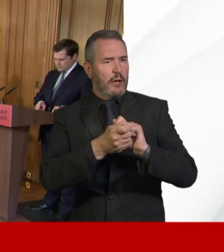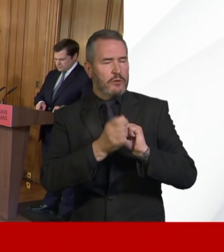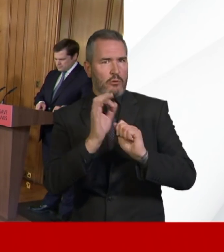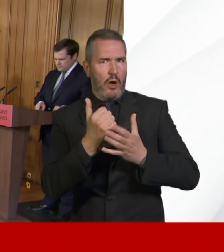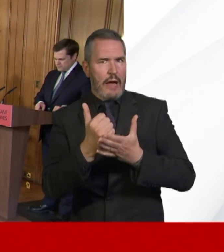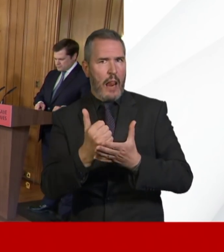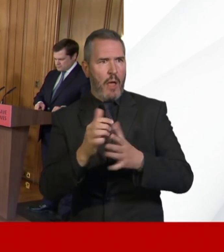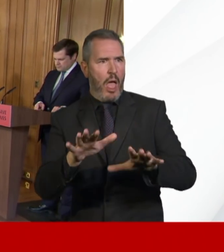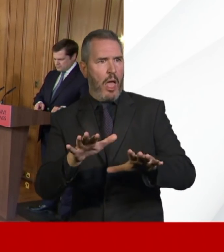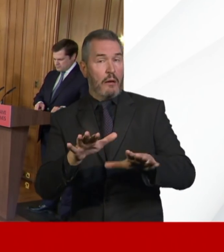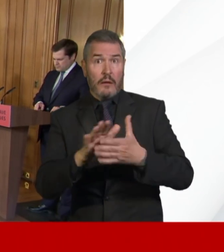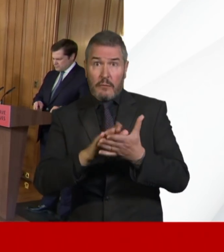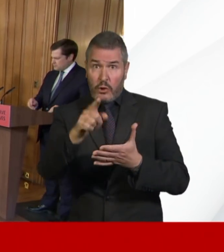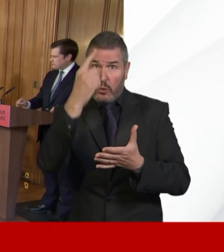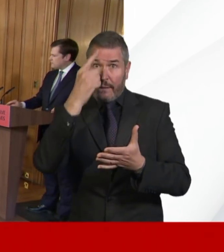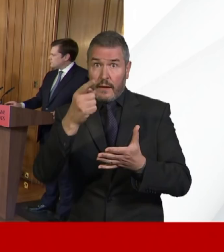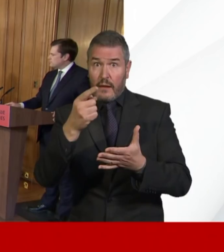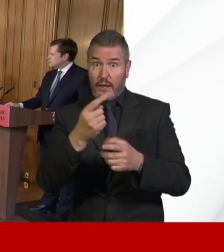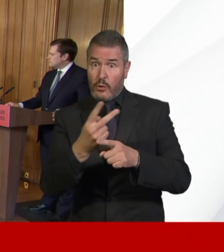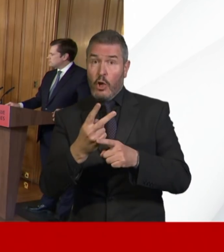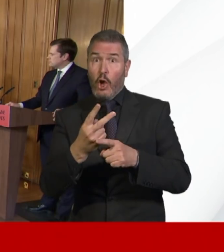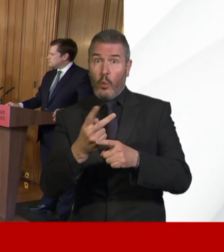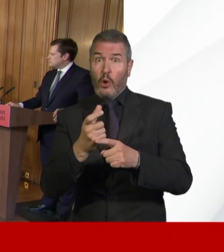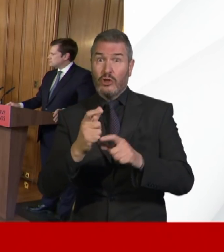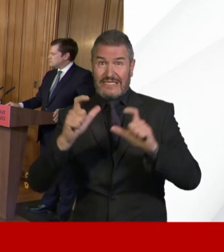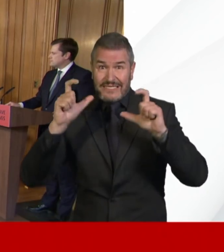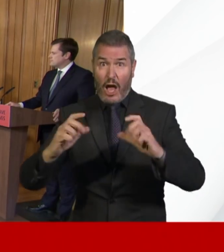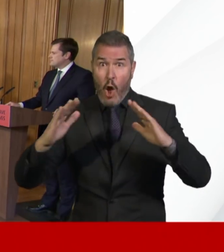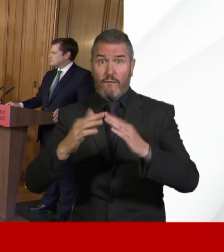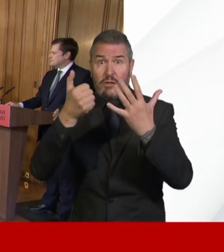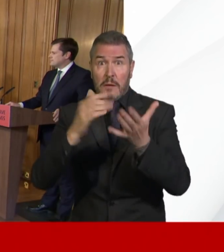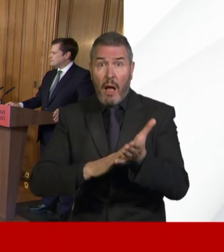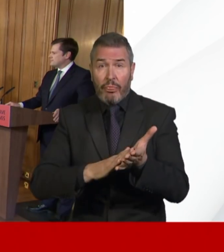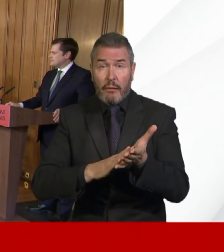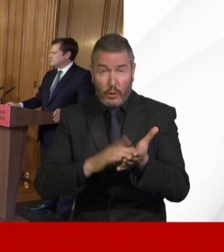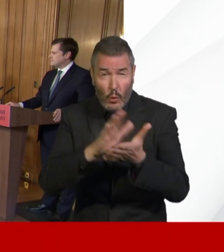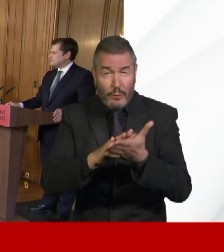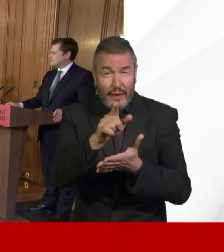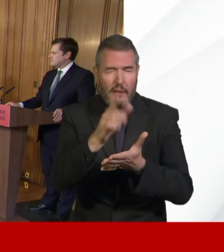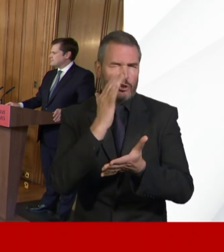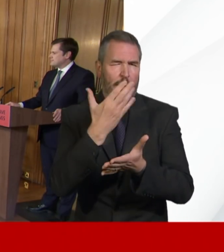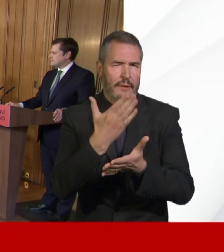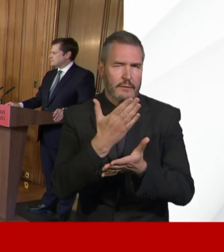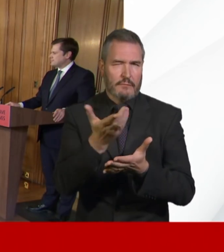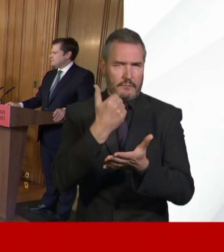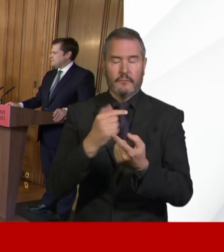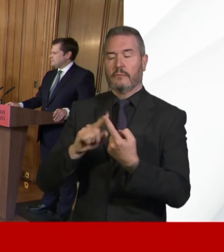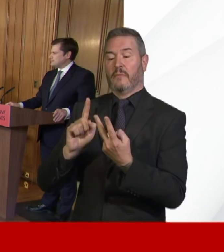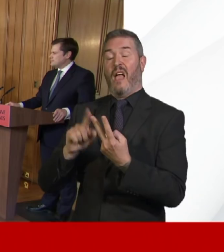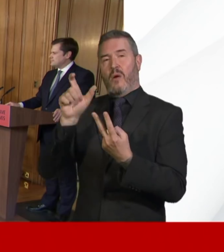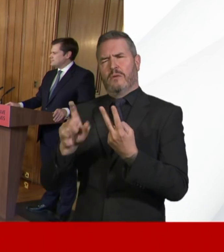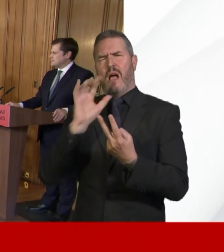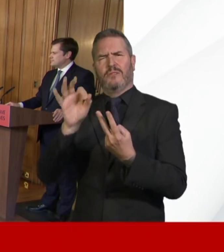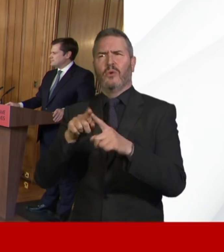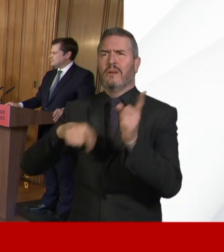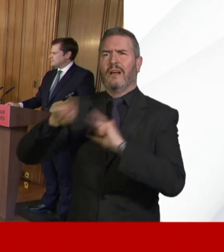the country realistically is facing lockdown for six months? And if I could ask the Secretary of State, we've seen a number